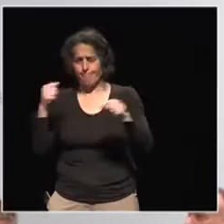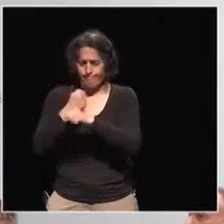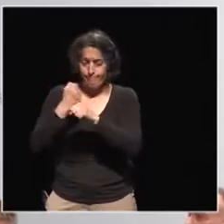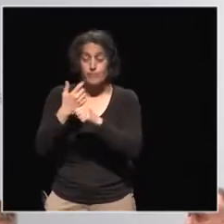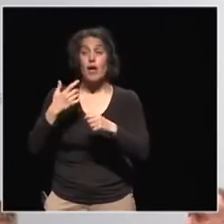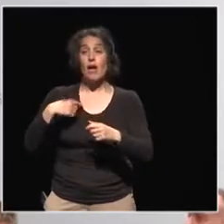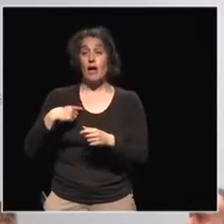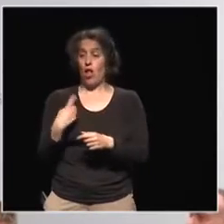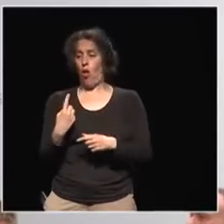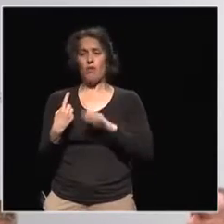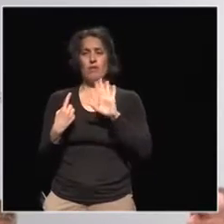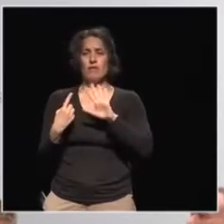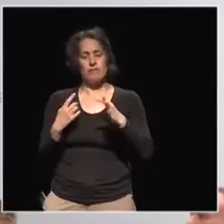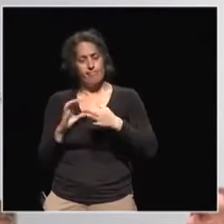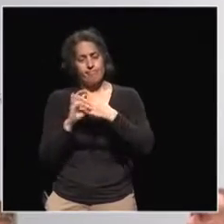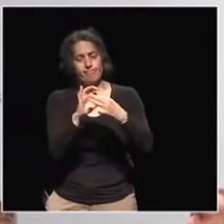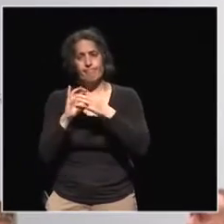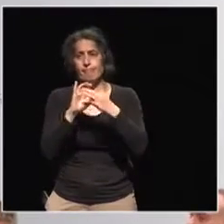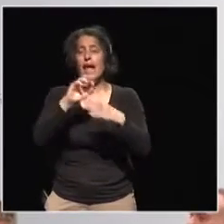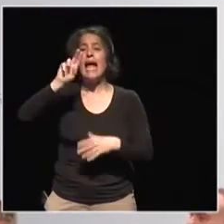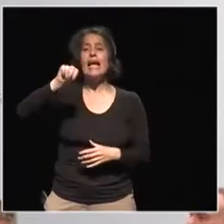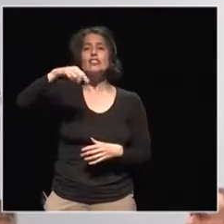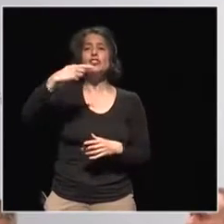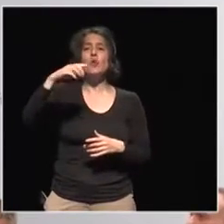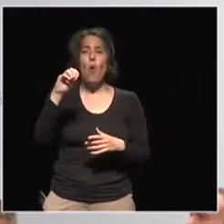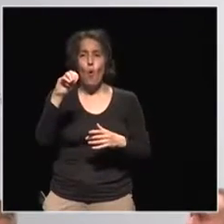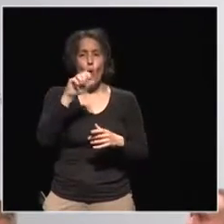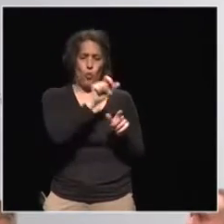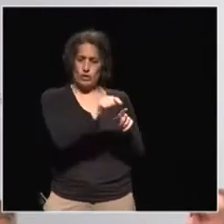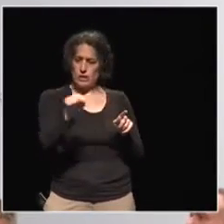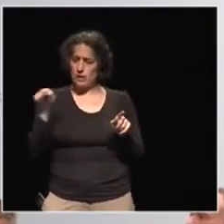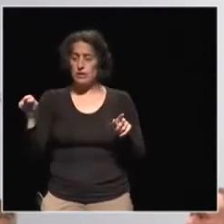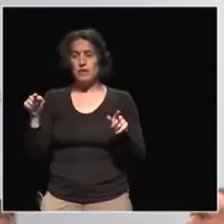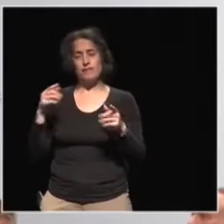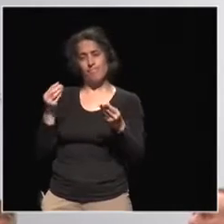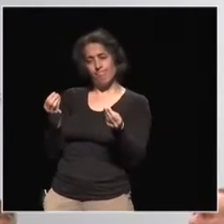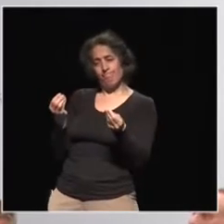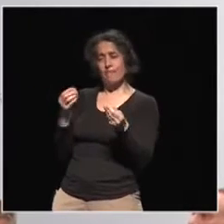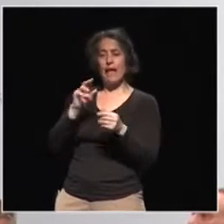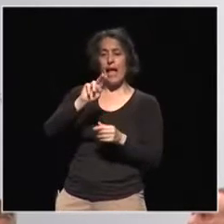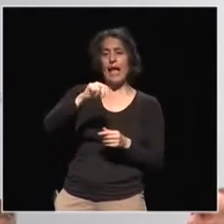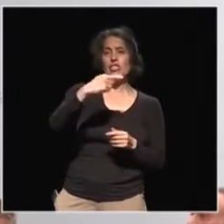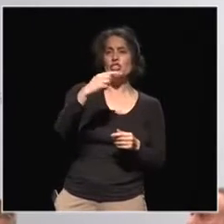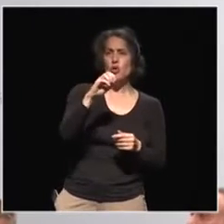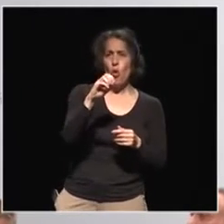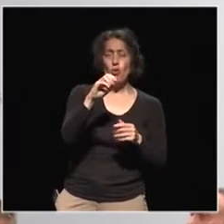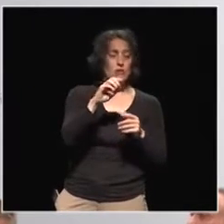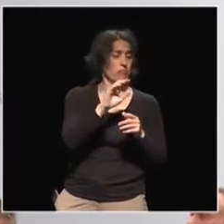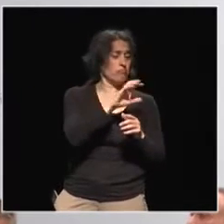actors, because we think that there is a gap between these two actors, like NGOs are often